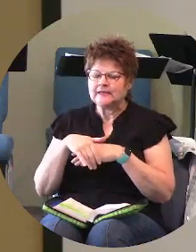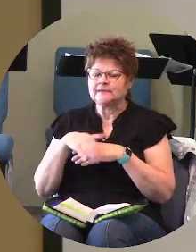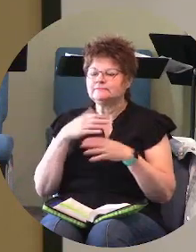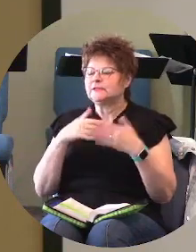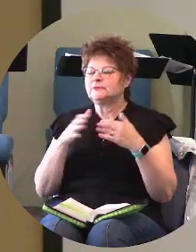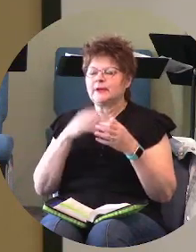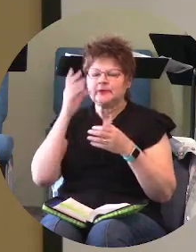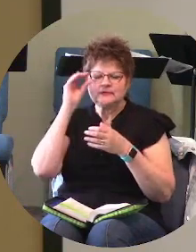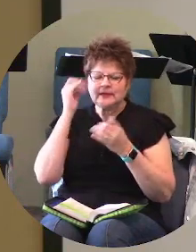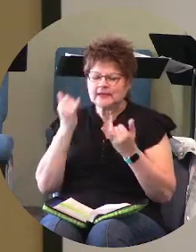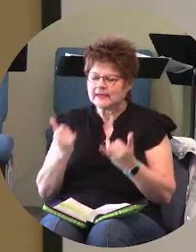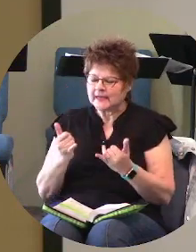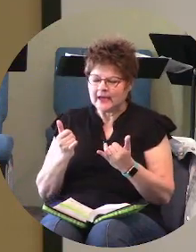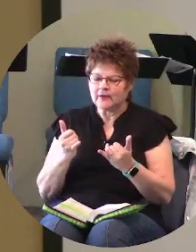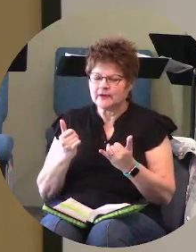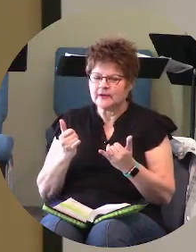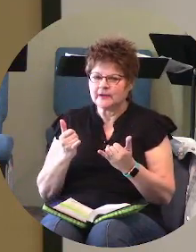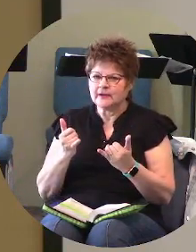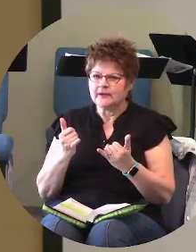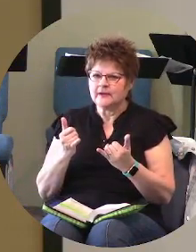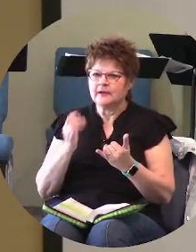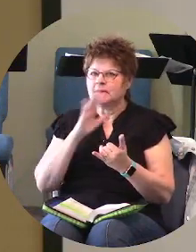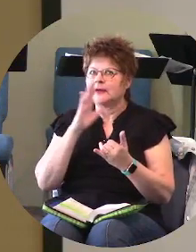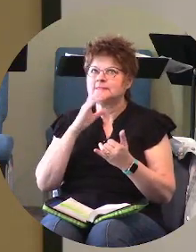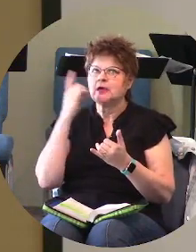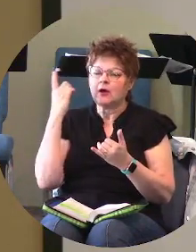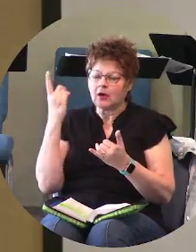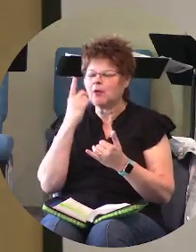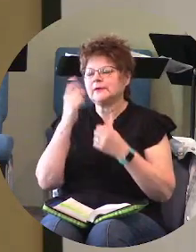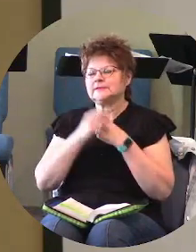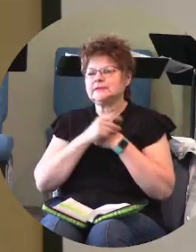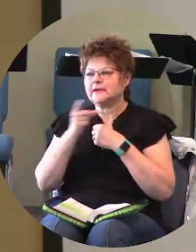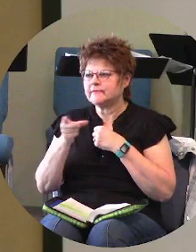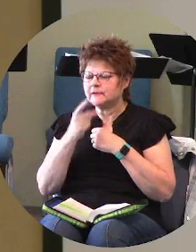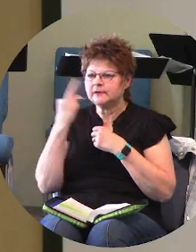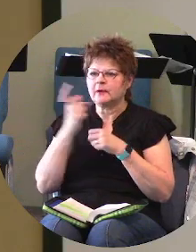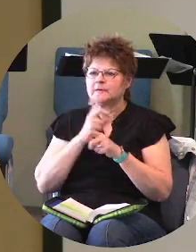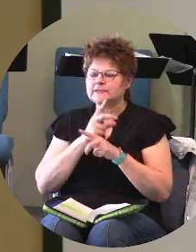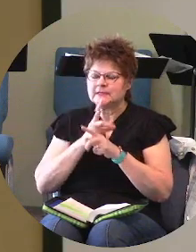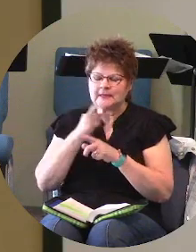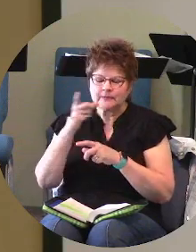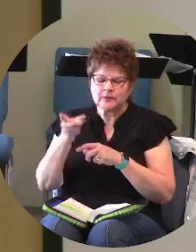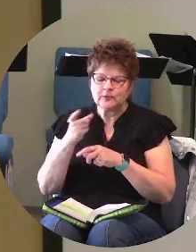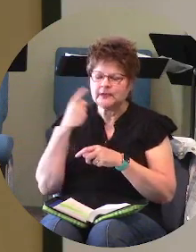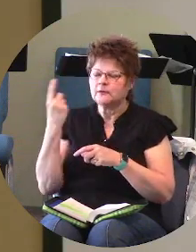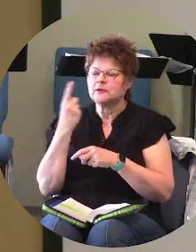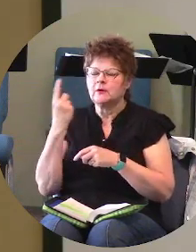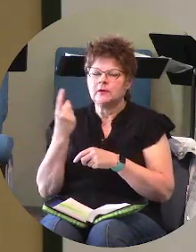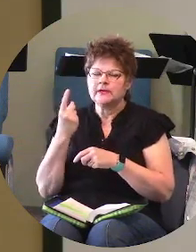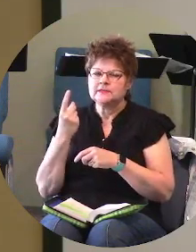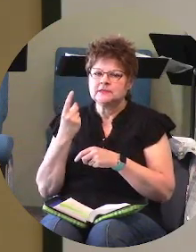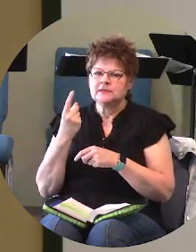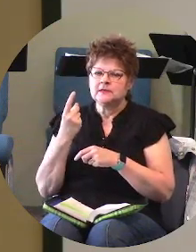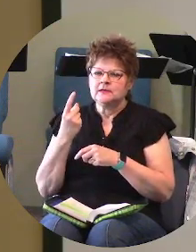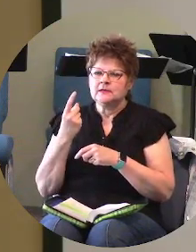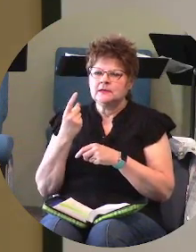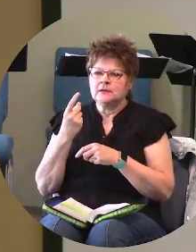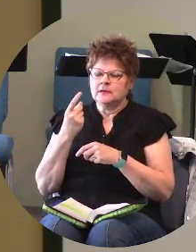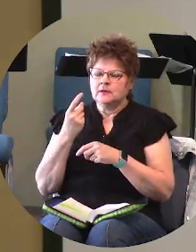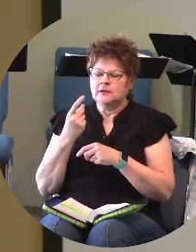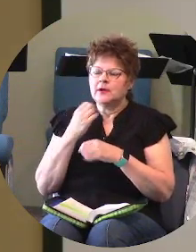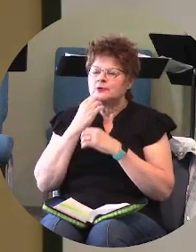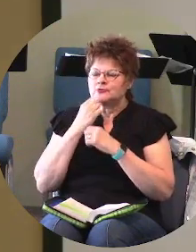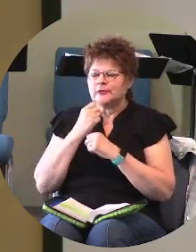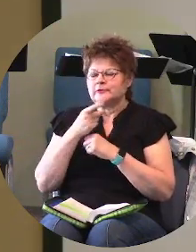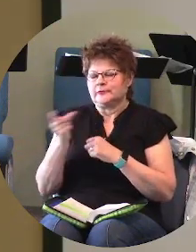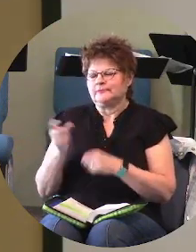you're thinking now god has never not he will always love you he will always keep you he will always always treasure you